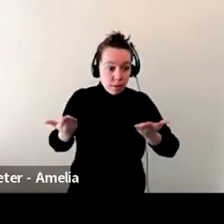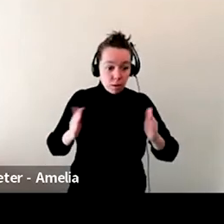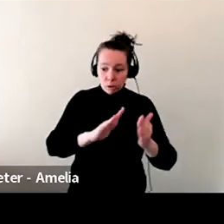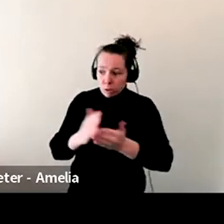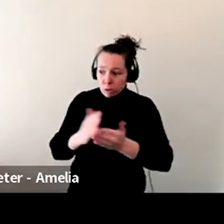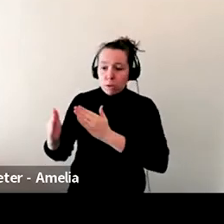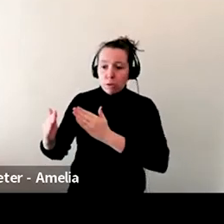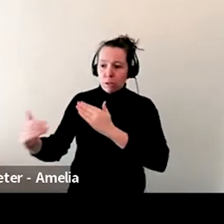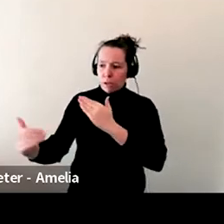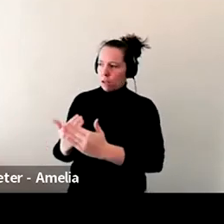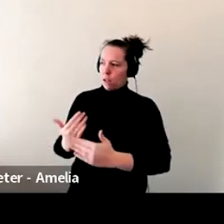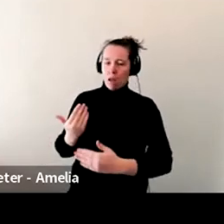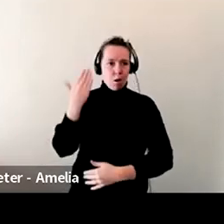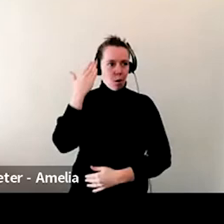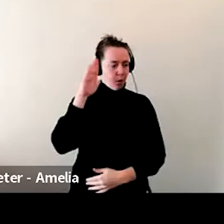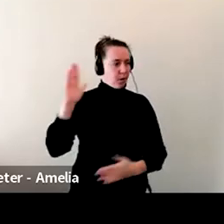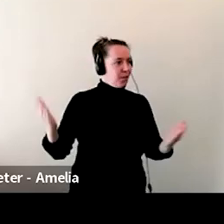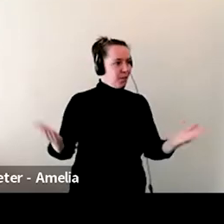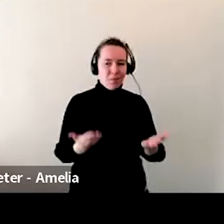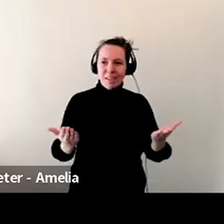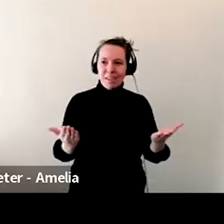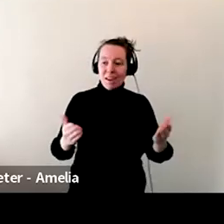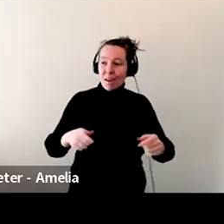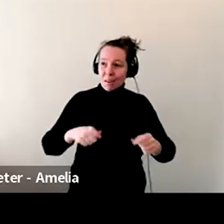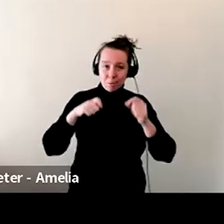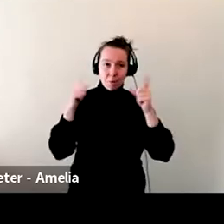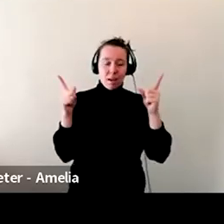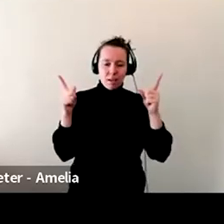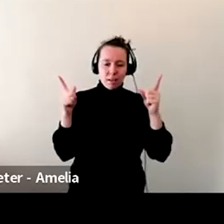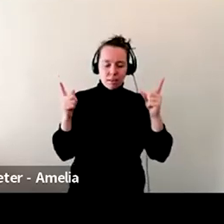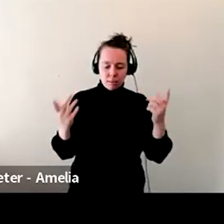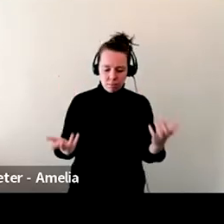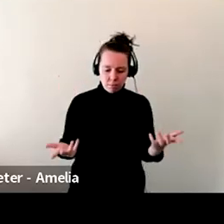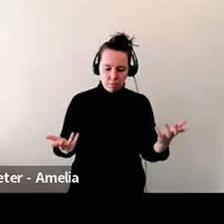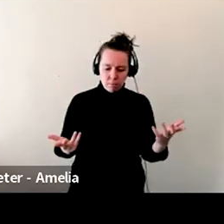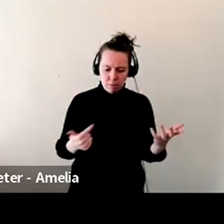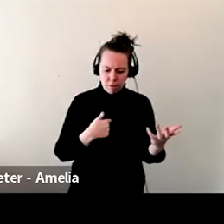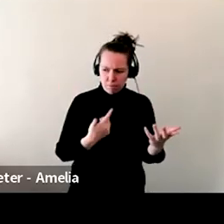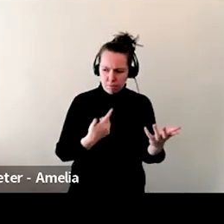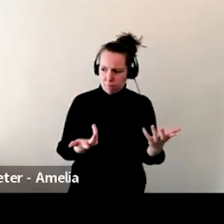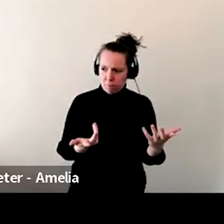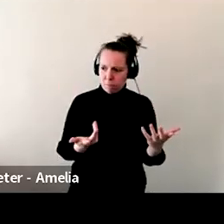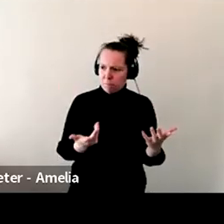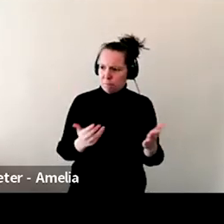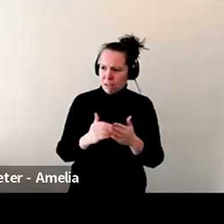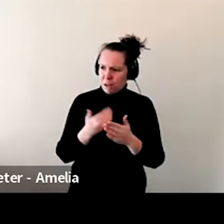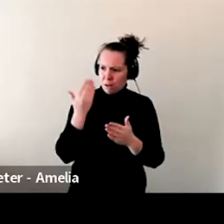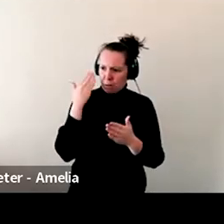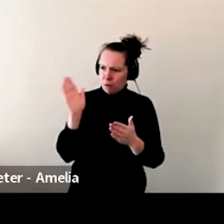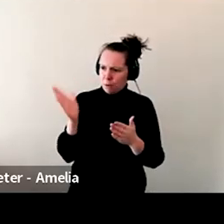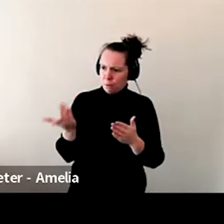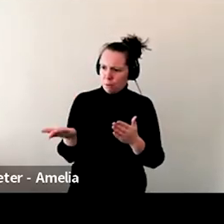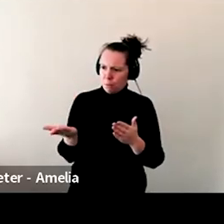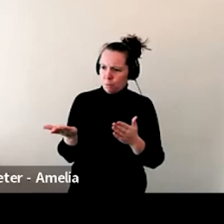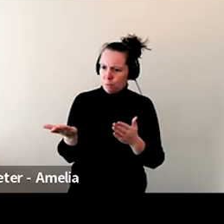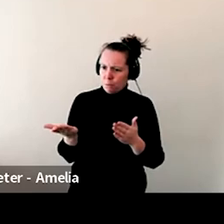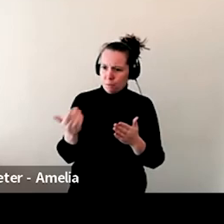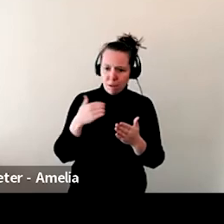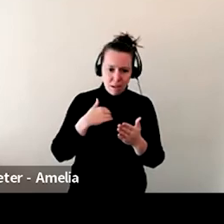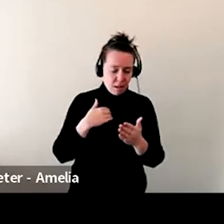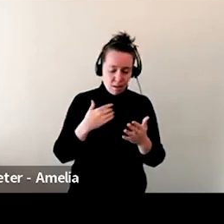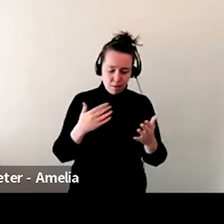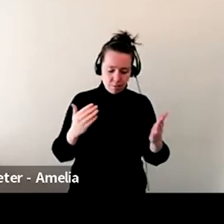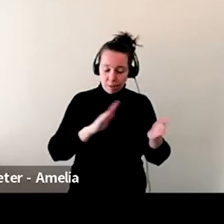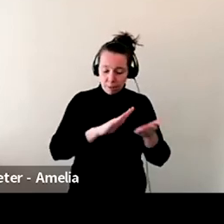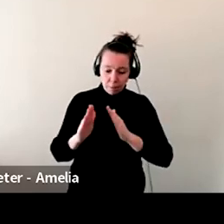into the store and say, Oh, I didn't know you were here. And I'm like, how did, how do you not know we're here? Like we're right on the corner of a street in the downtown across